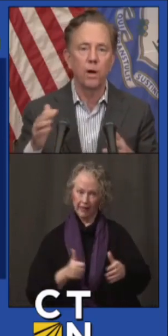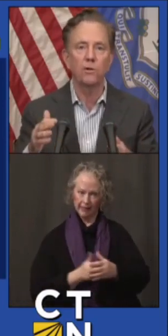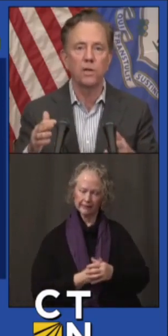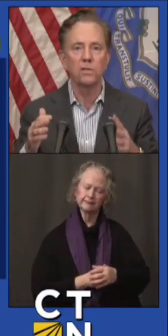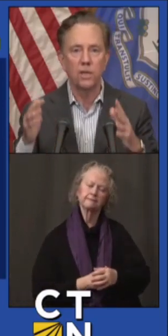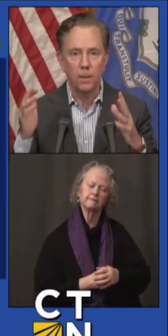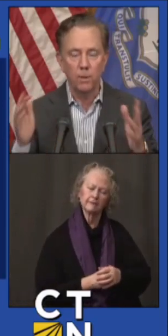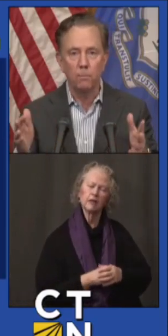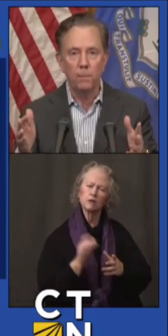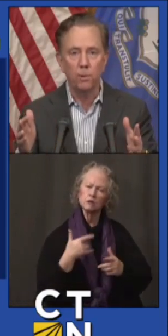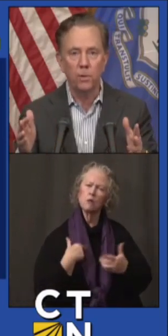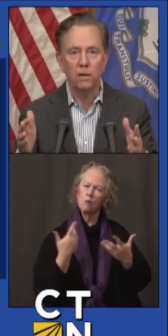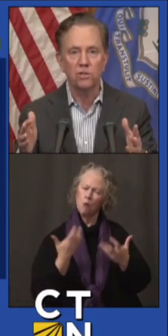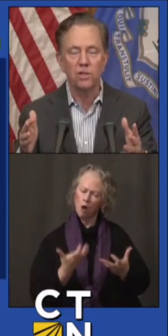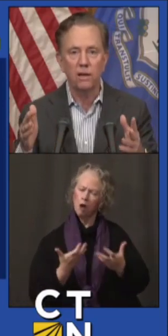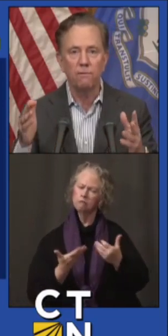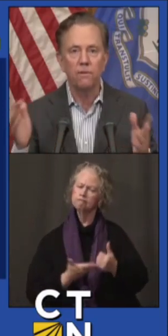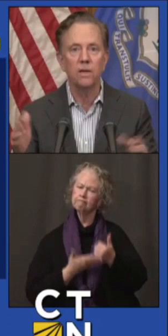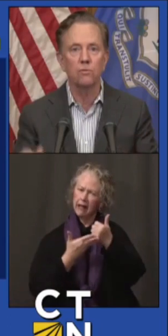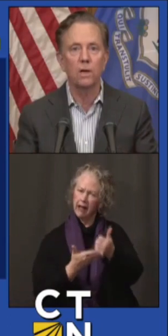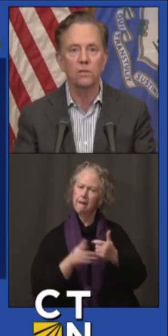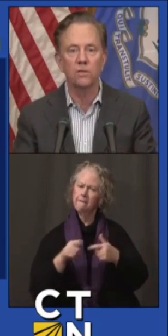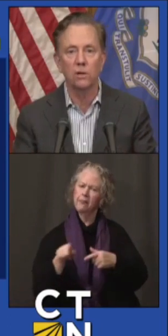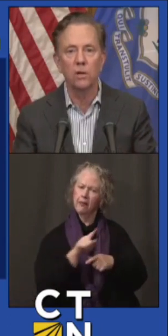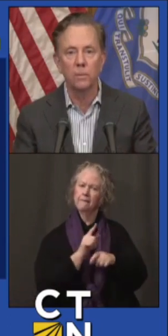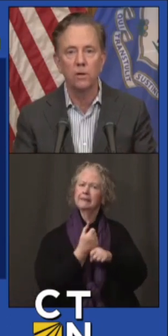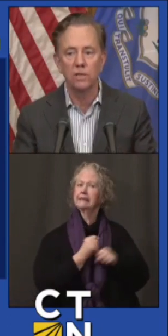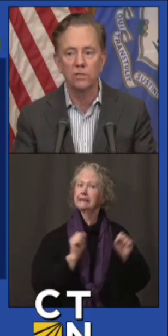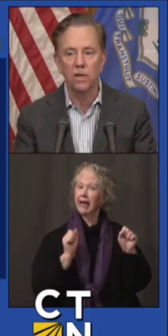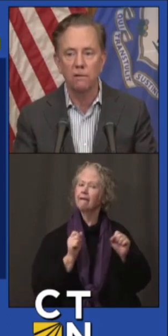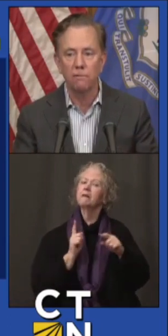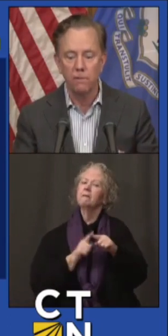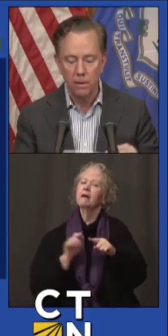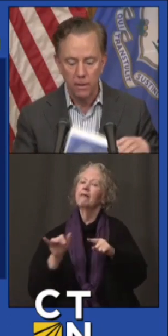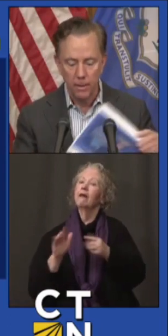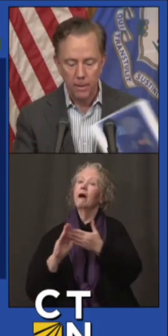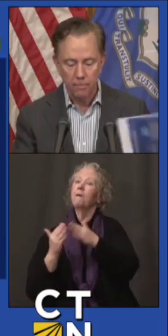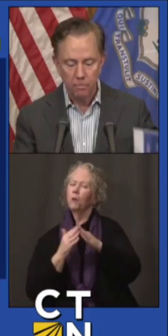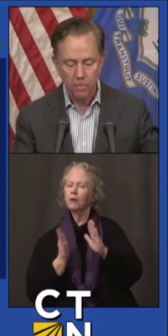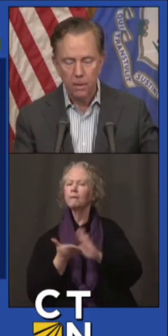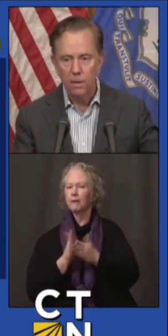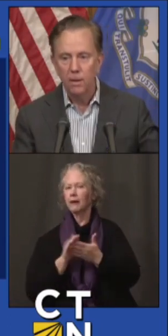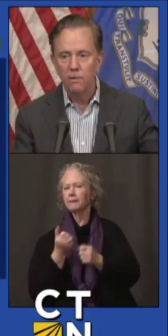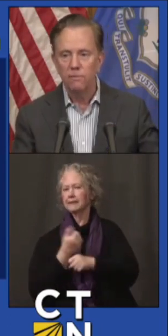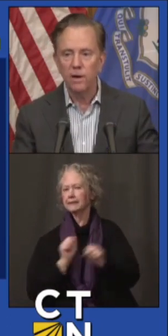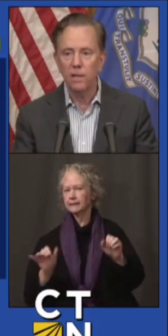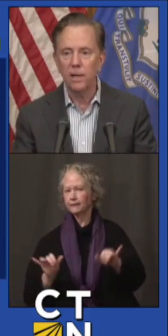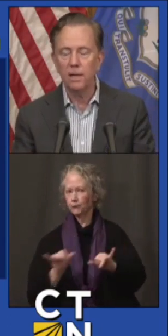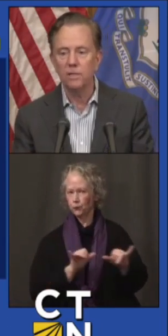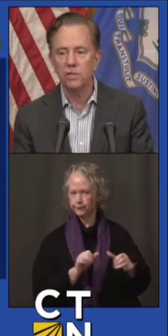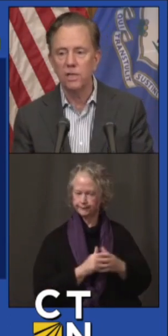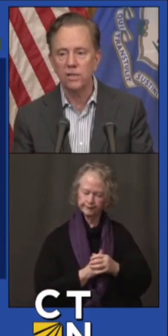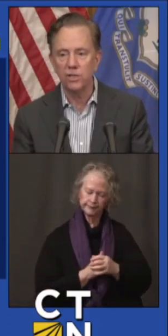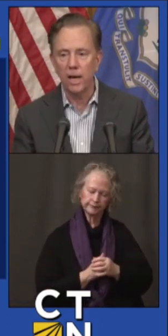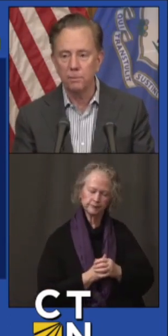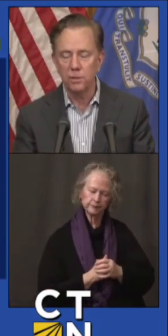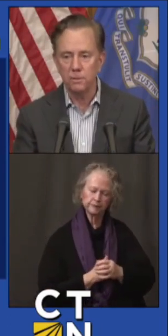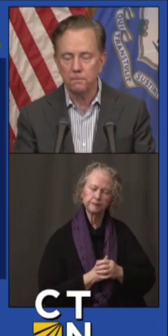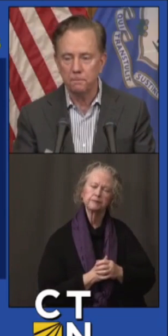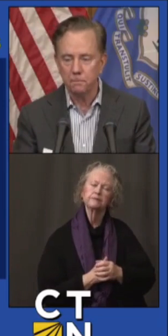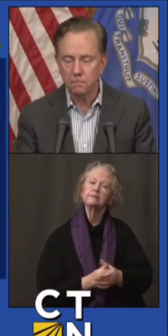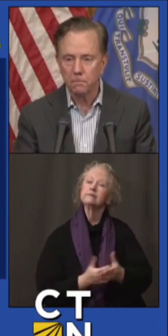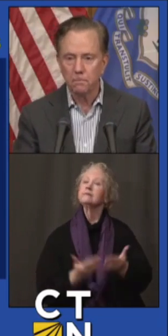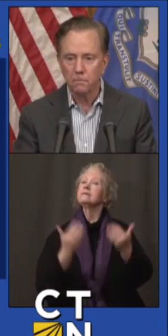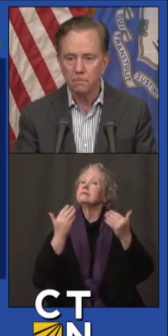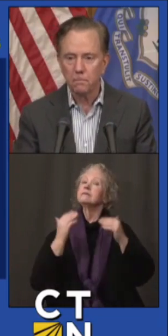So prioritizing keeping the people there safe, as well as their communities safe. Finally is next steps.